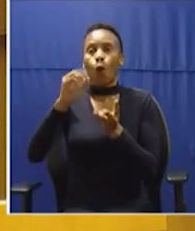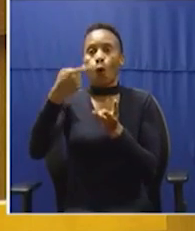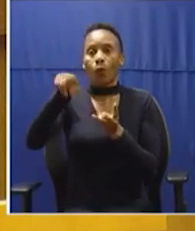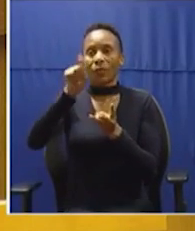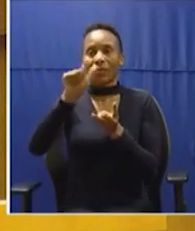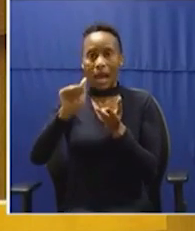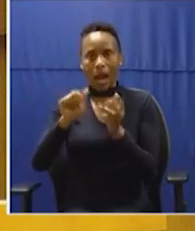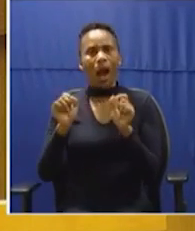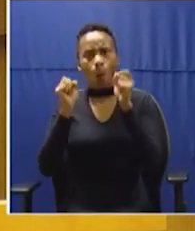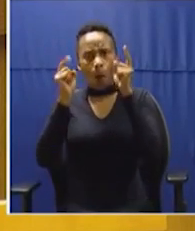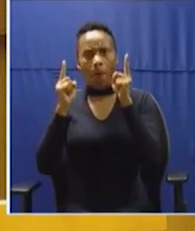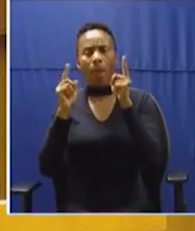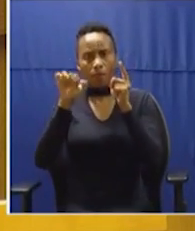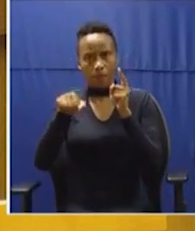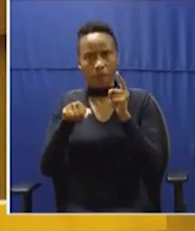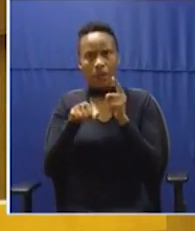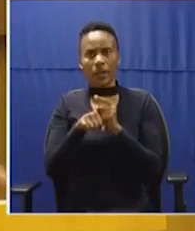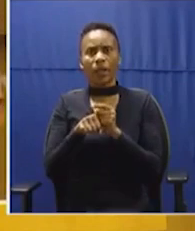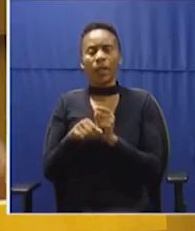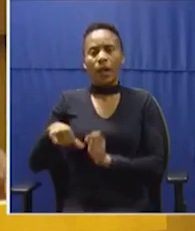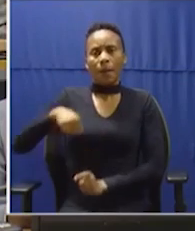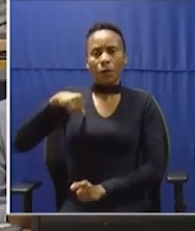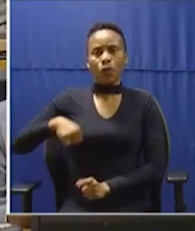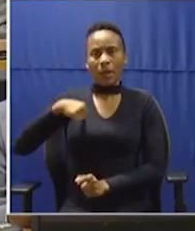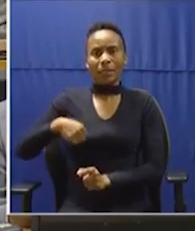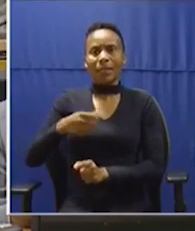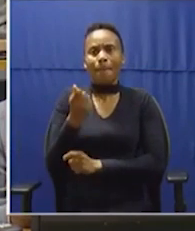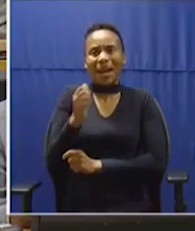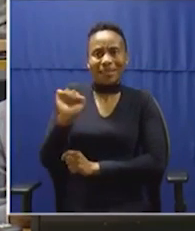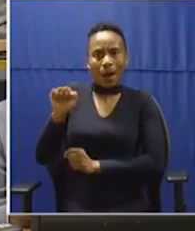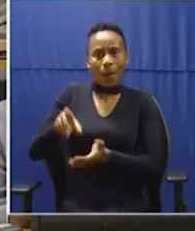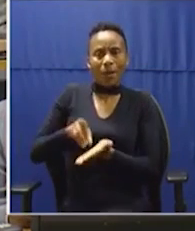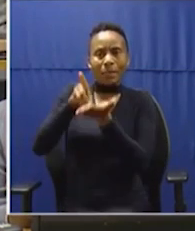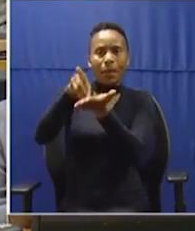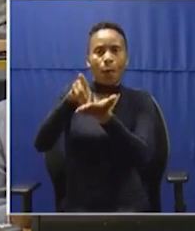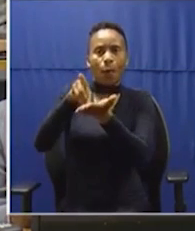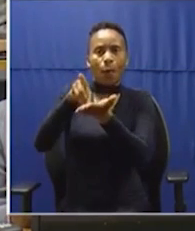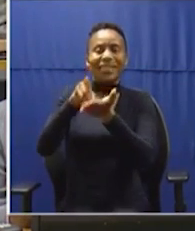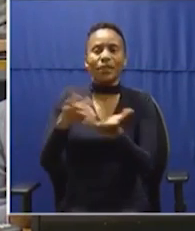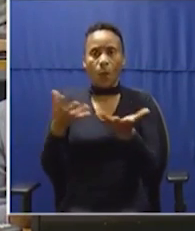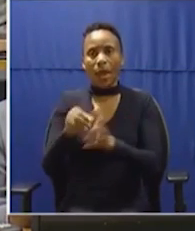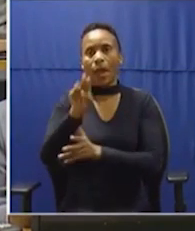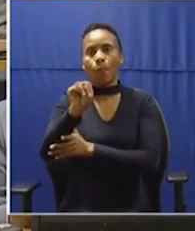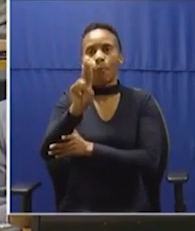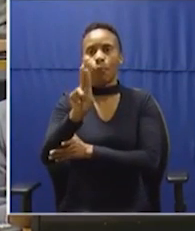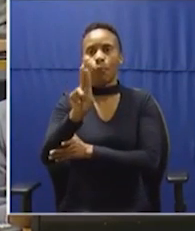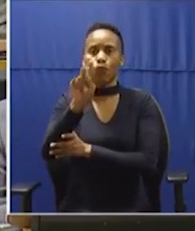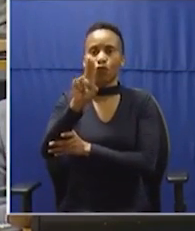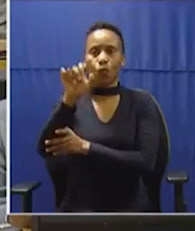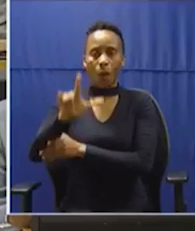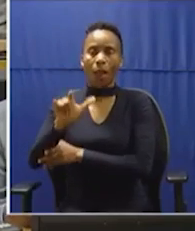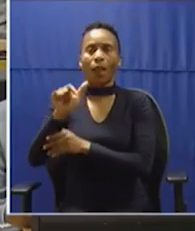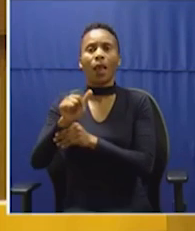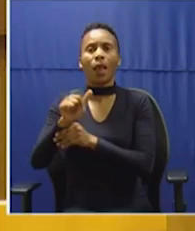that municipalities are putting money, are debuting money in a mutual bank against the law. And